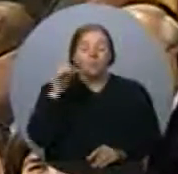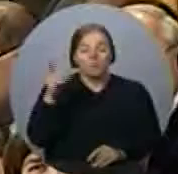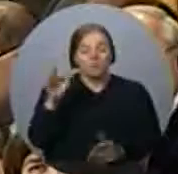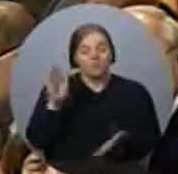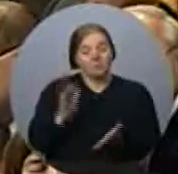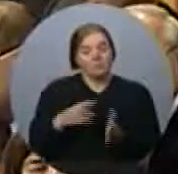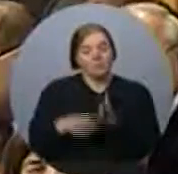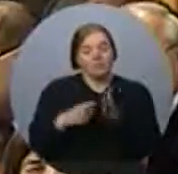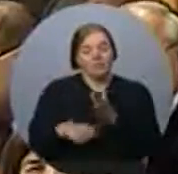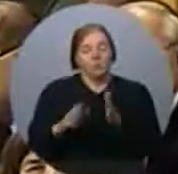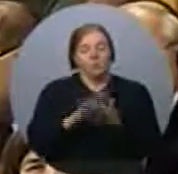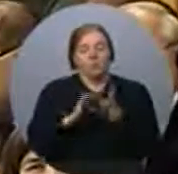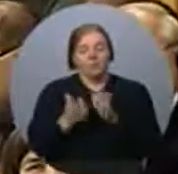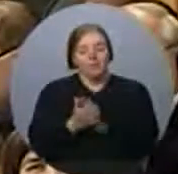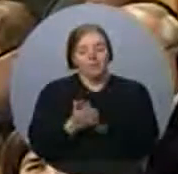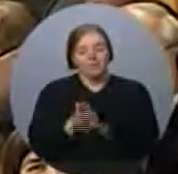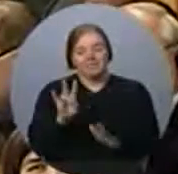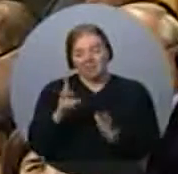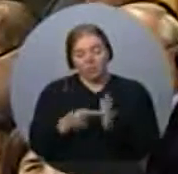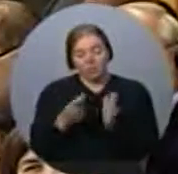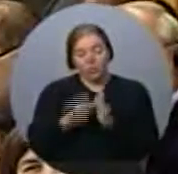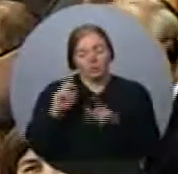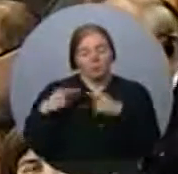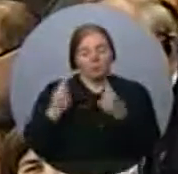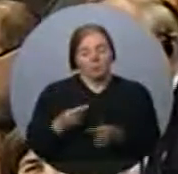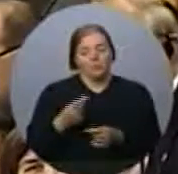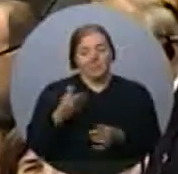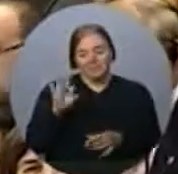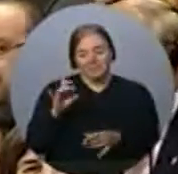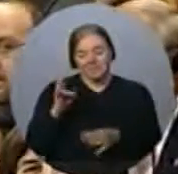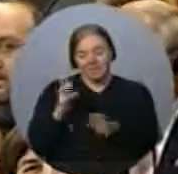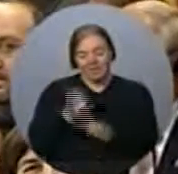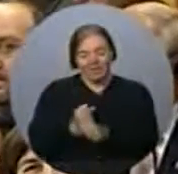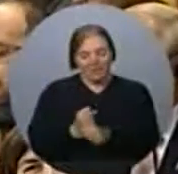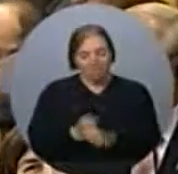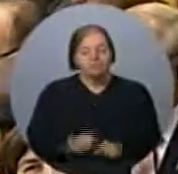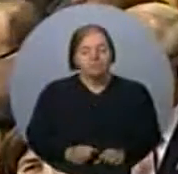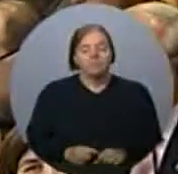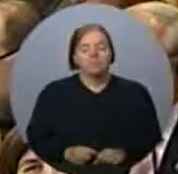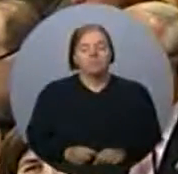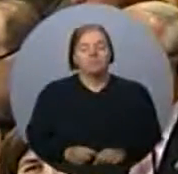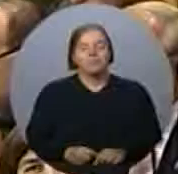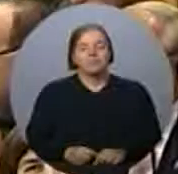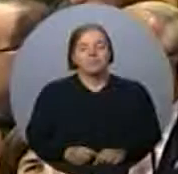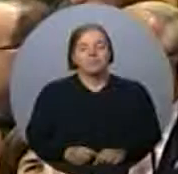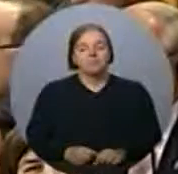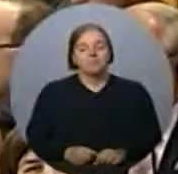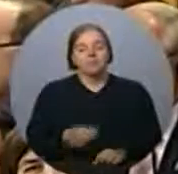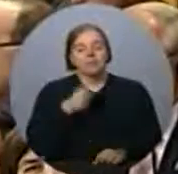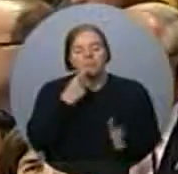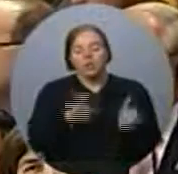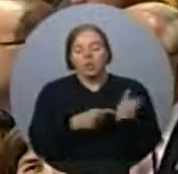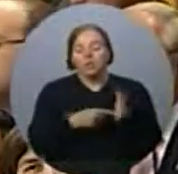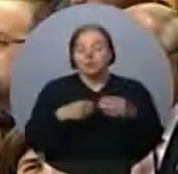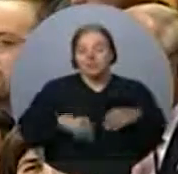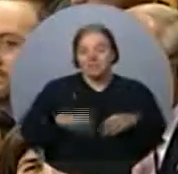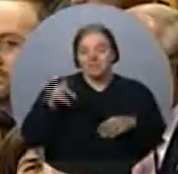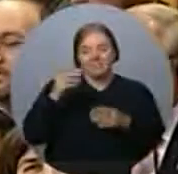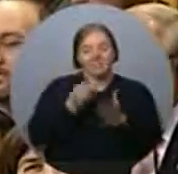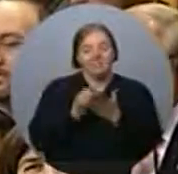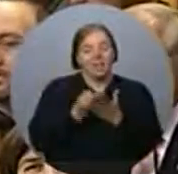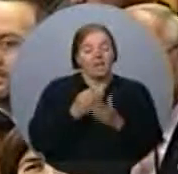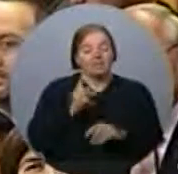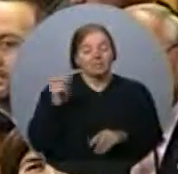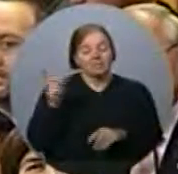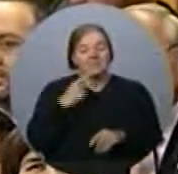in the last seven years, Mr. Speaker. And I quote the Manitoba NDP Finance Minister who says, if the federal government reduces corporate